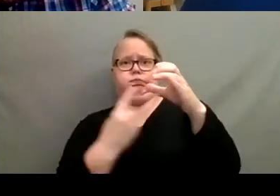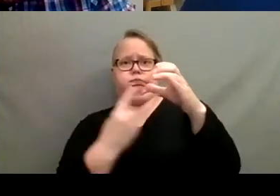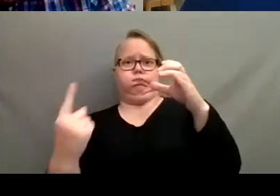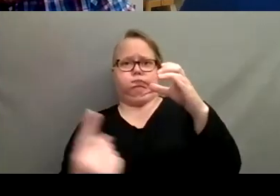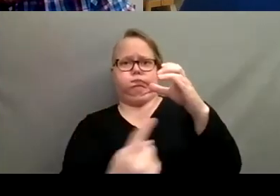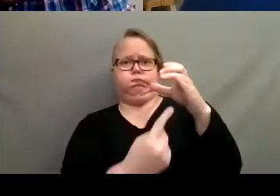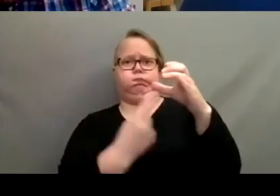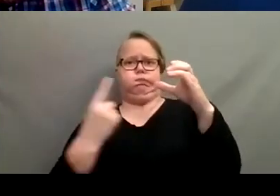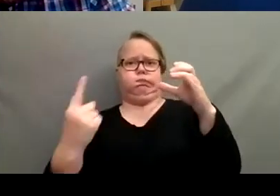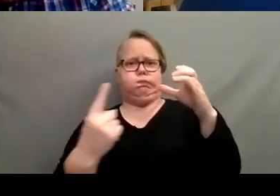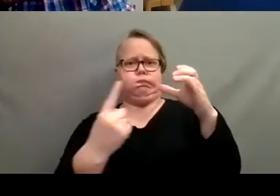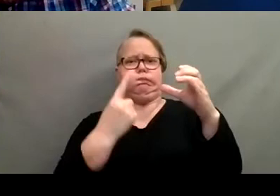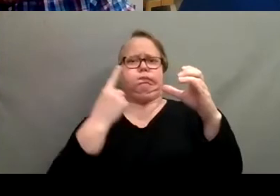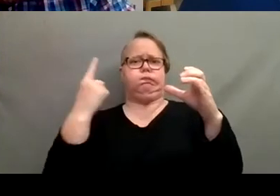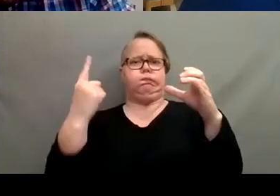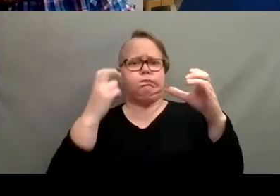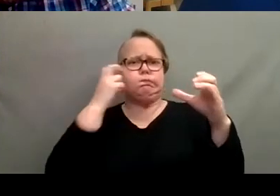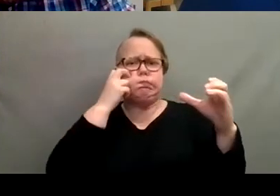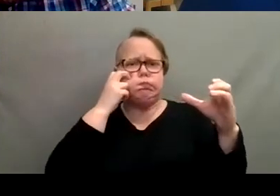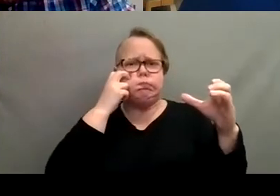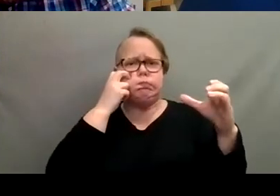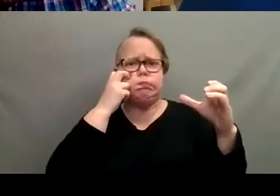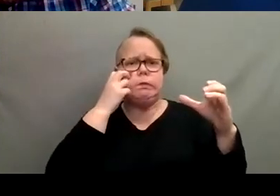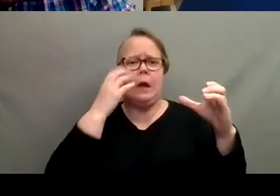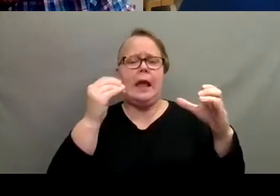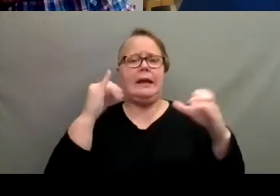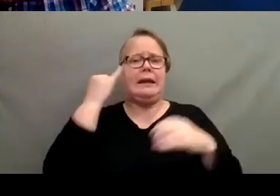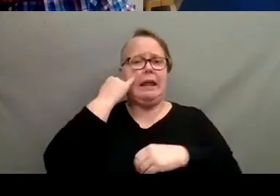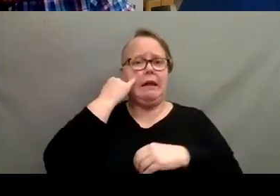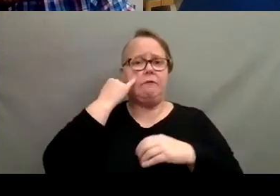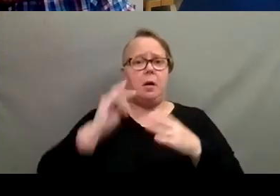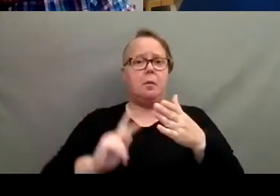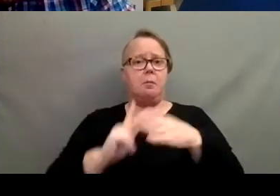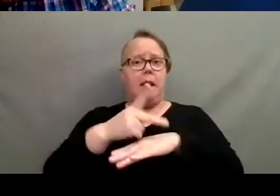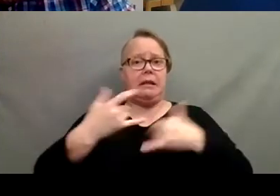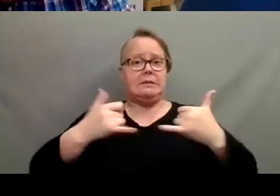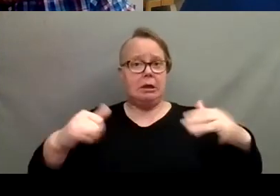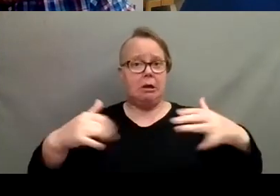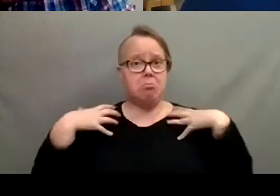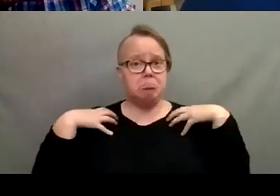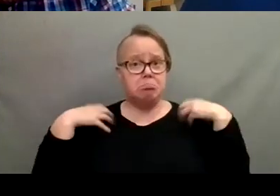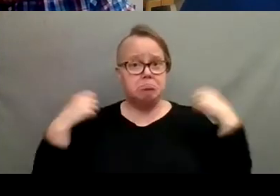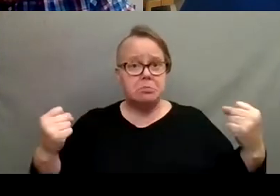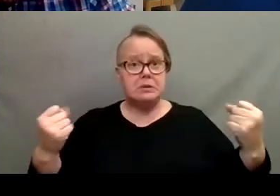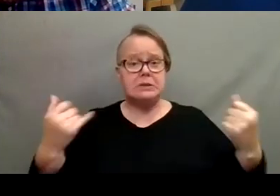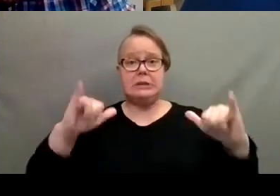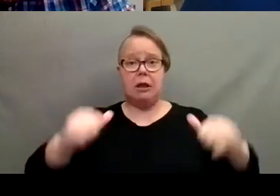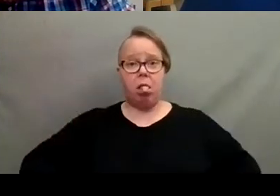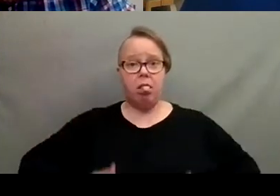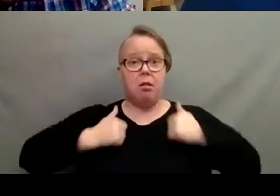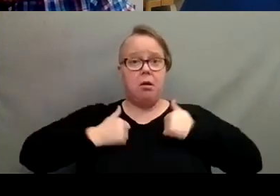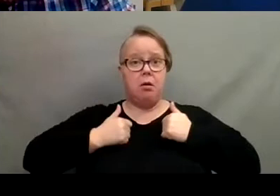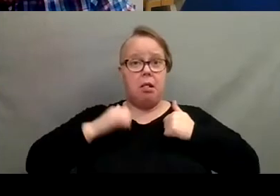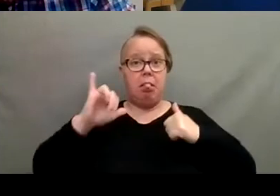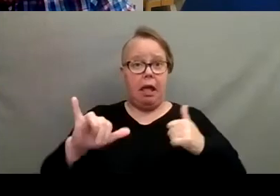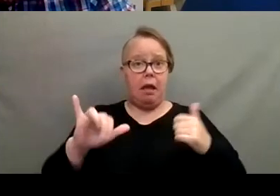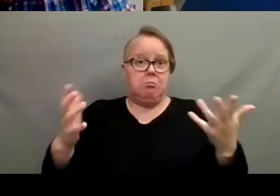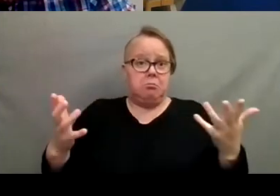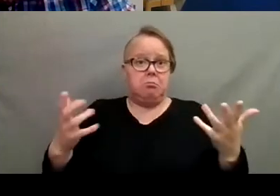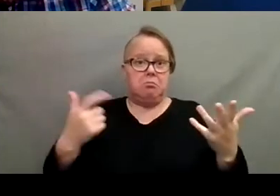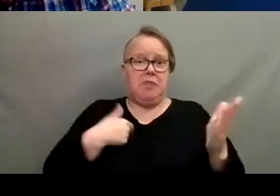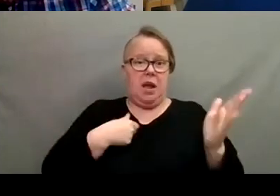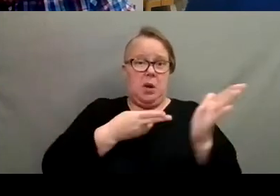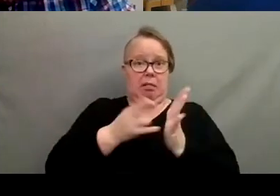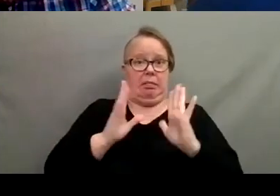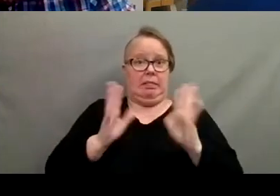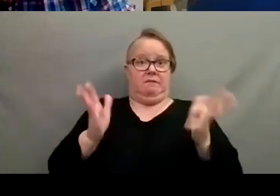thick, heavy roots, and if the plant is still healthy and it's still thriving in that condition, I would honestly